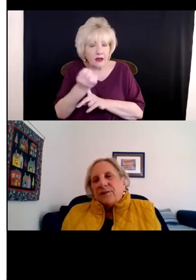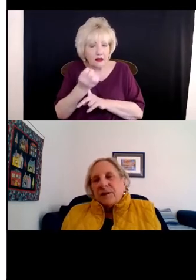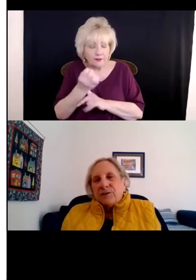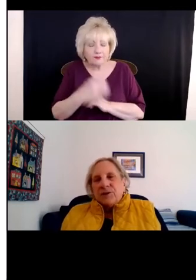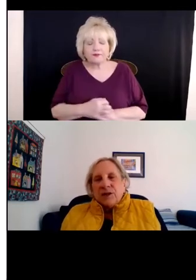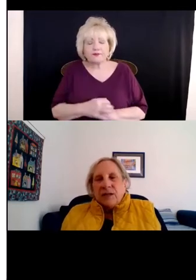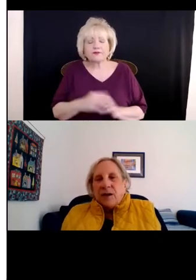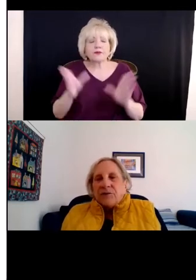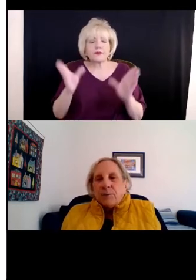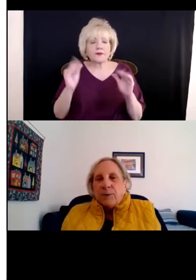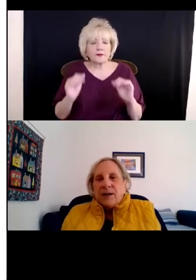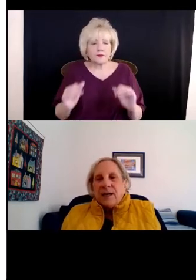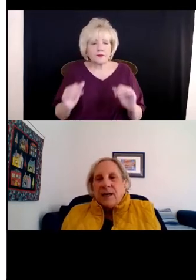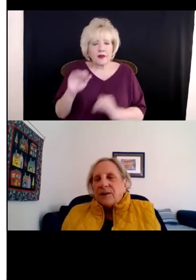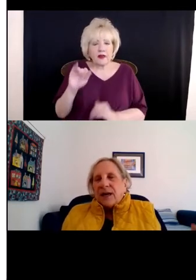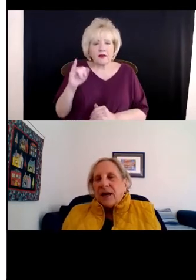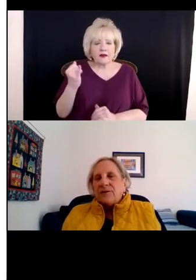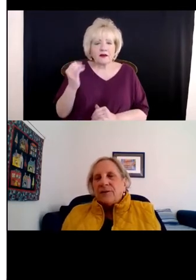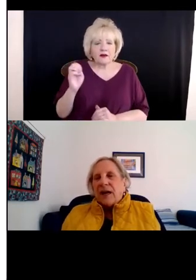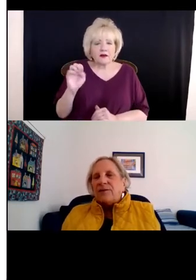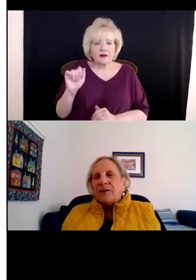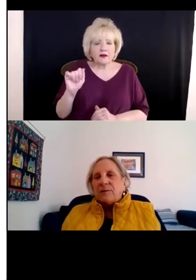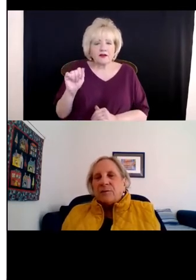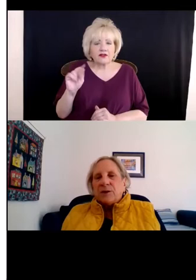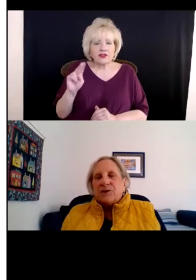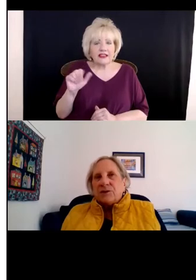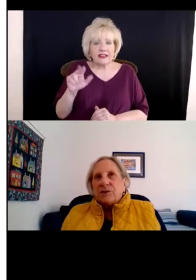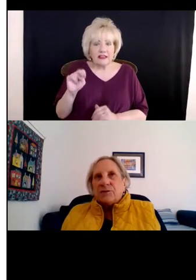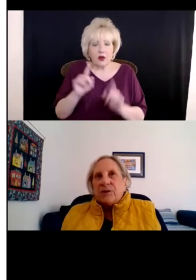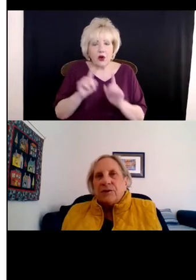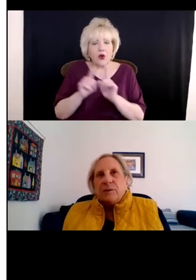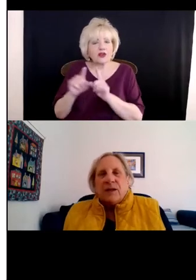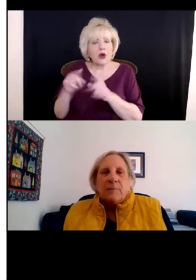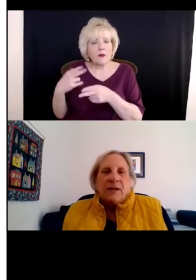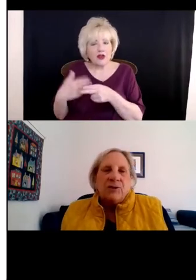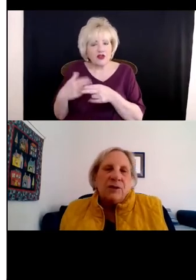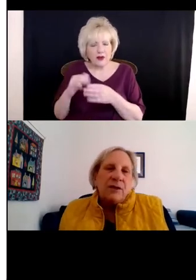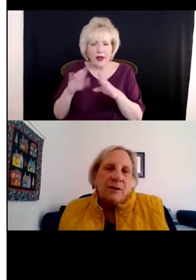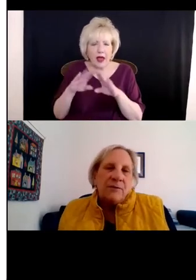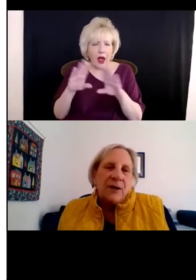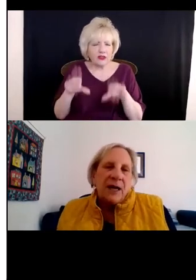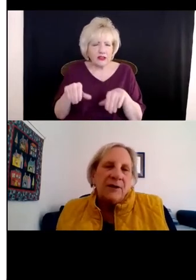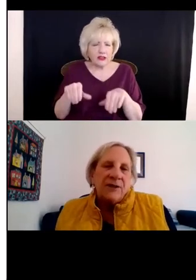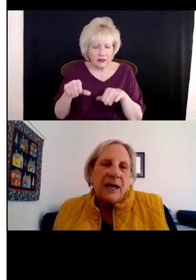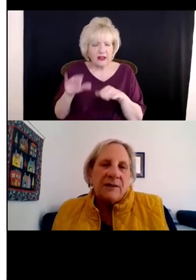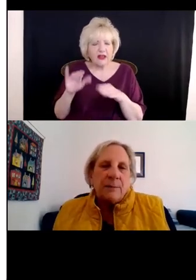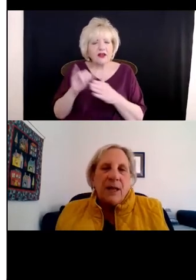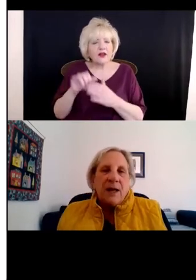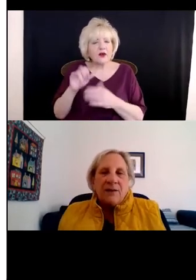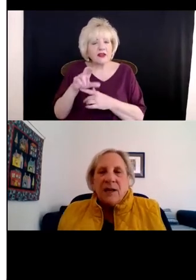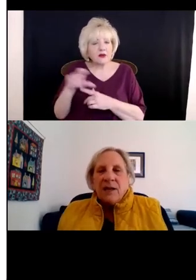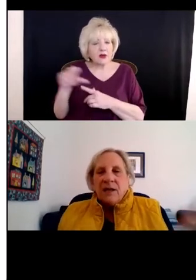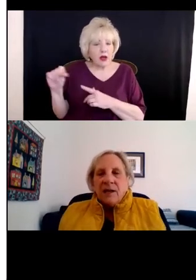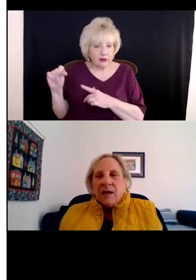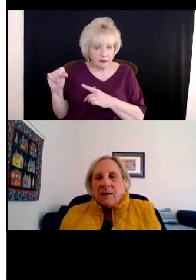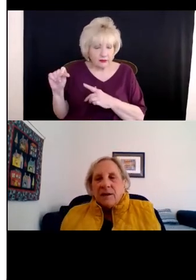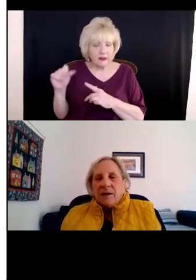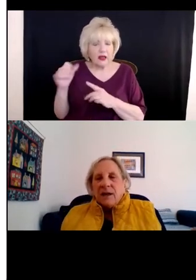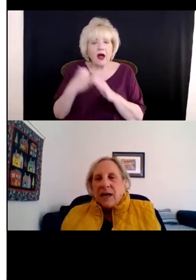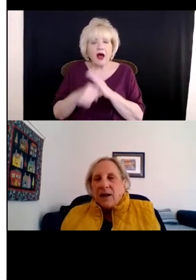As Janine also pointed out, the kinds of housing which this reasonable accommodation under the Fair Housing Act applies.